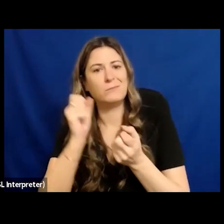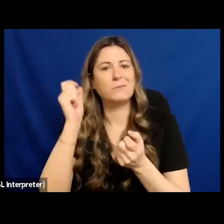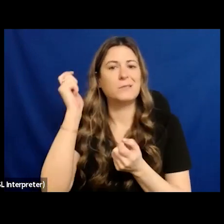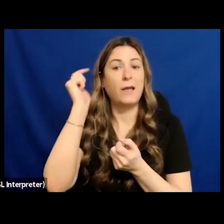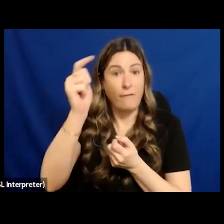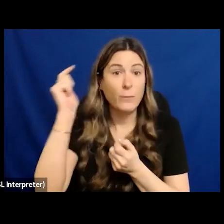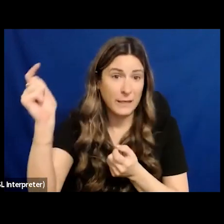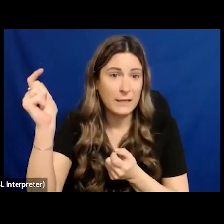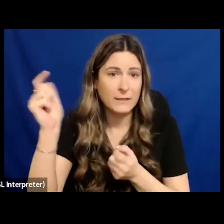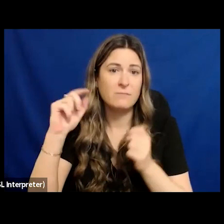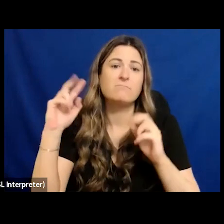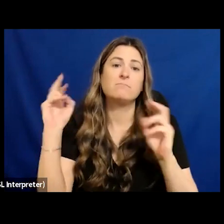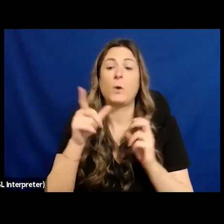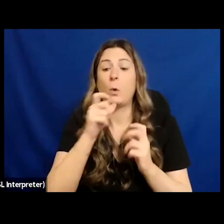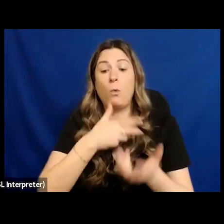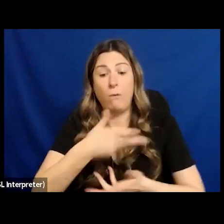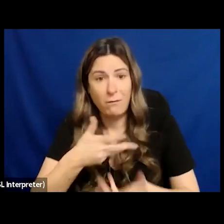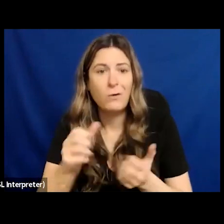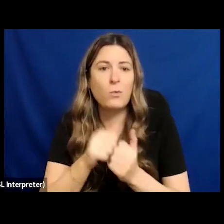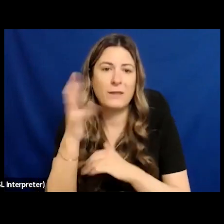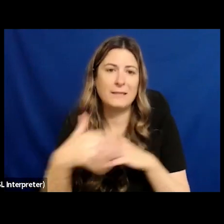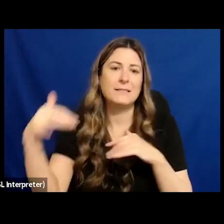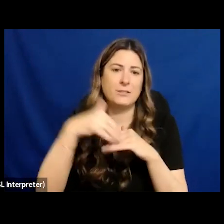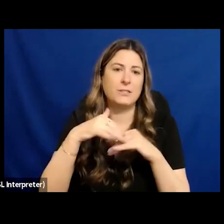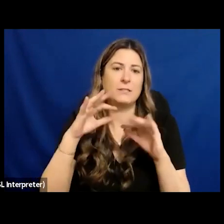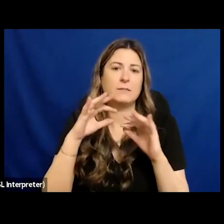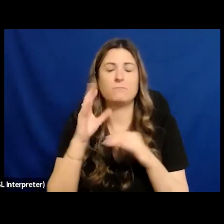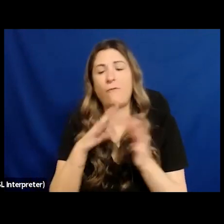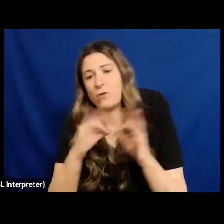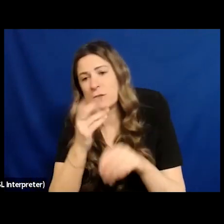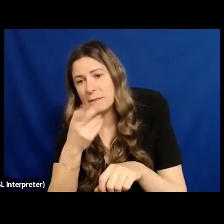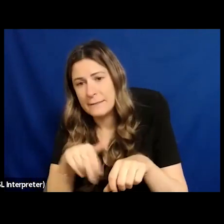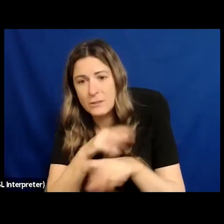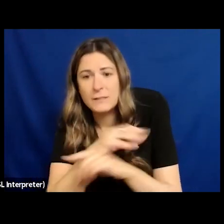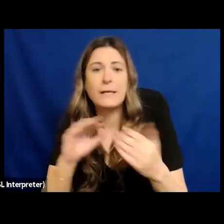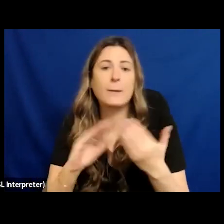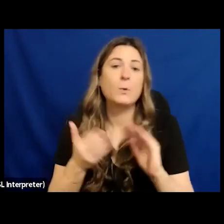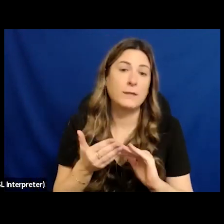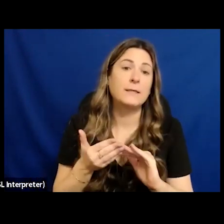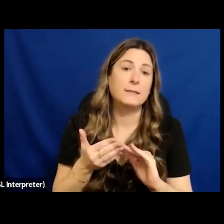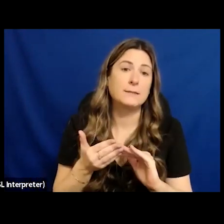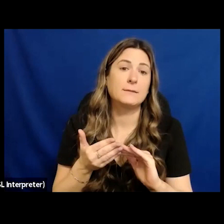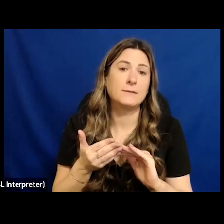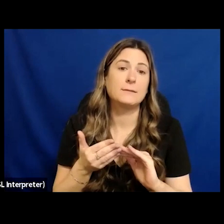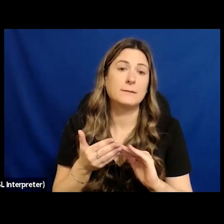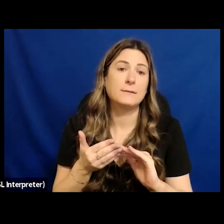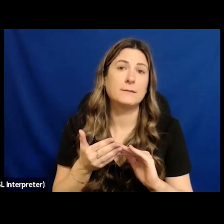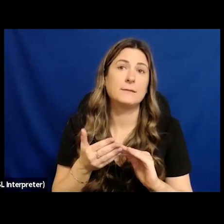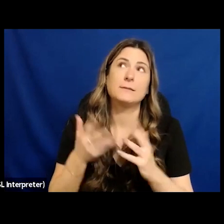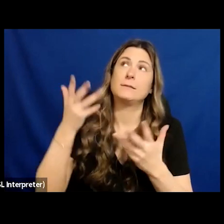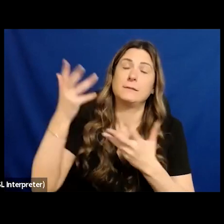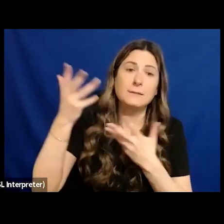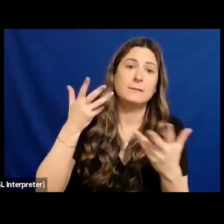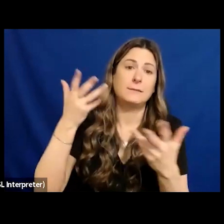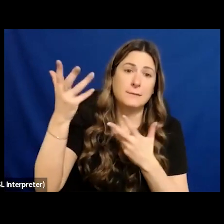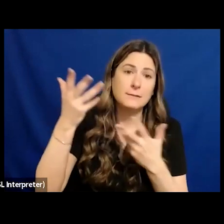with indigenous first nations families and communities so it's been a real struggle to try to begin